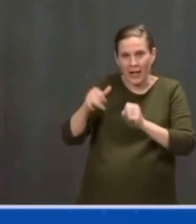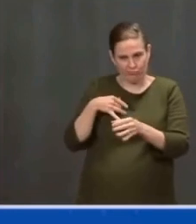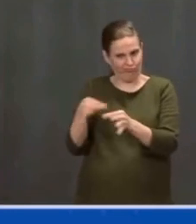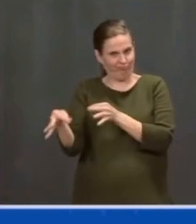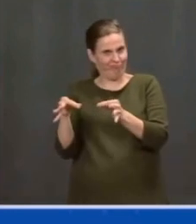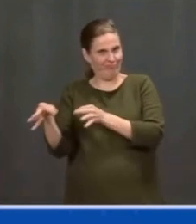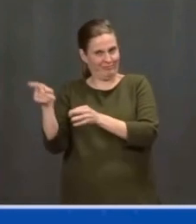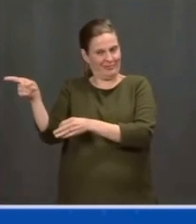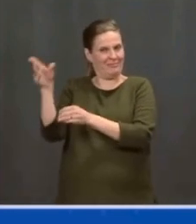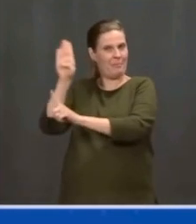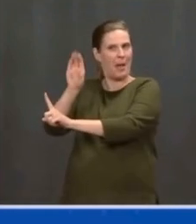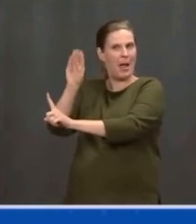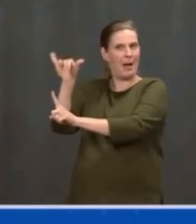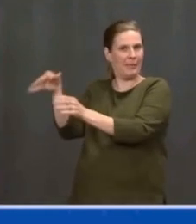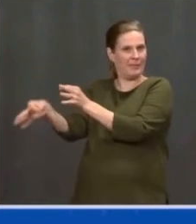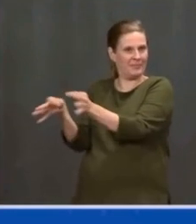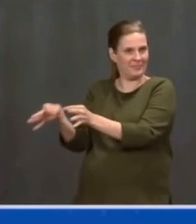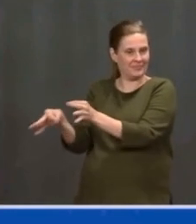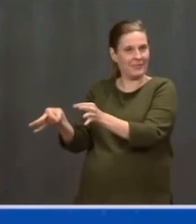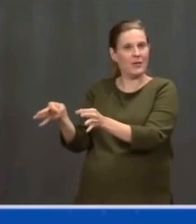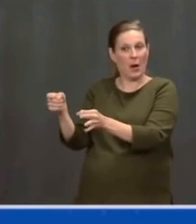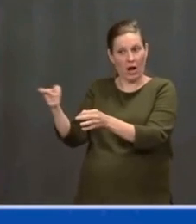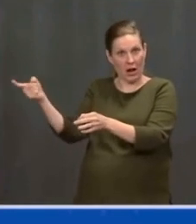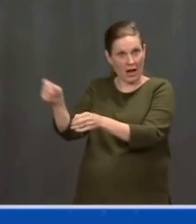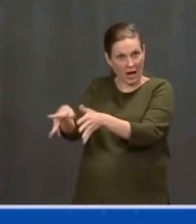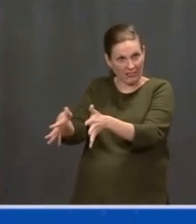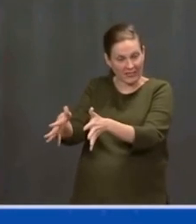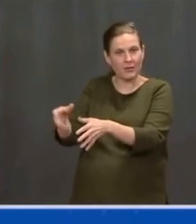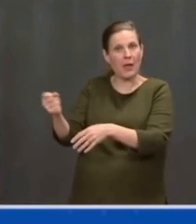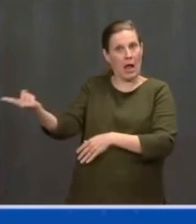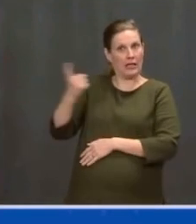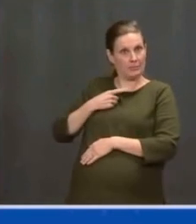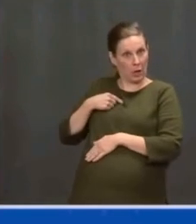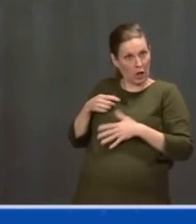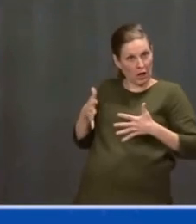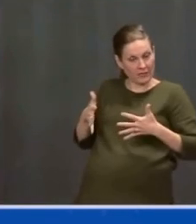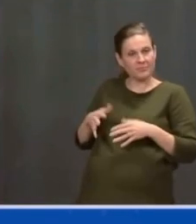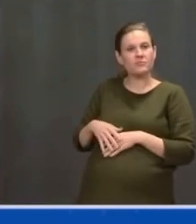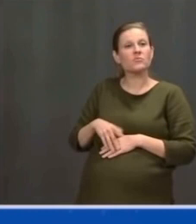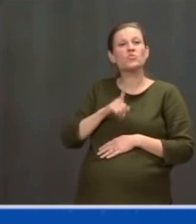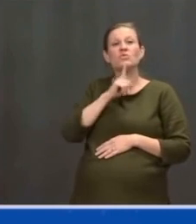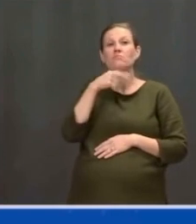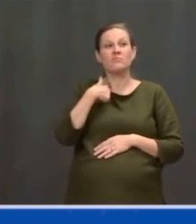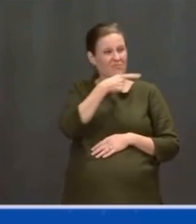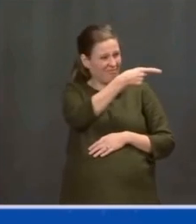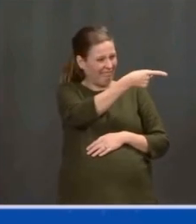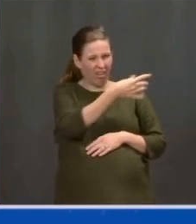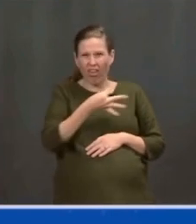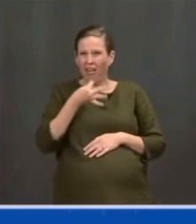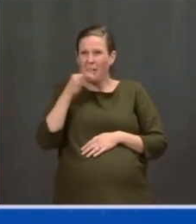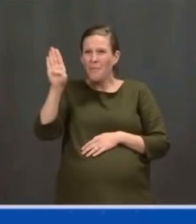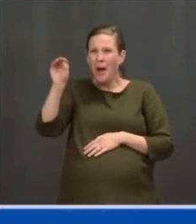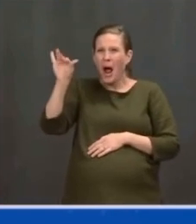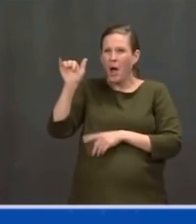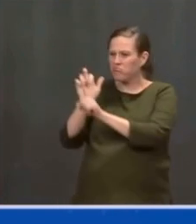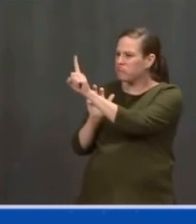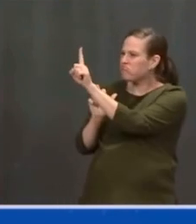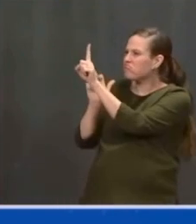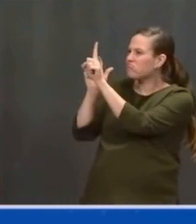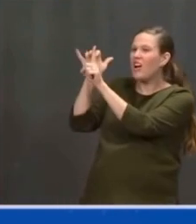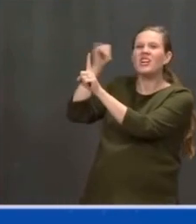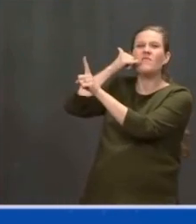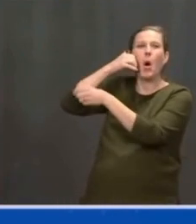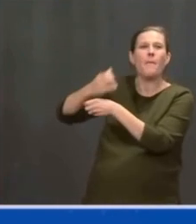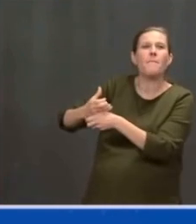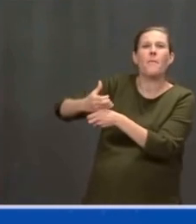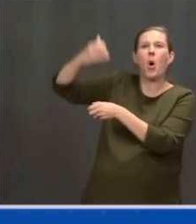night, climb up a telephone pole, replace in the middle of a storm a connection